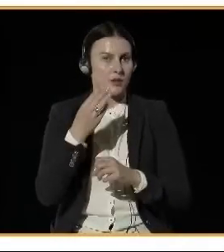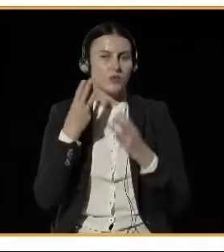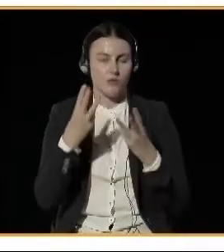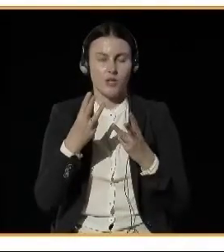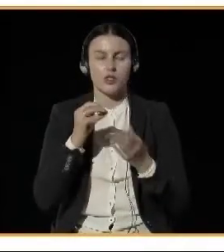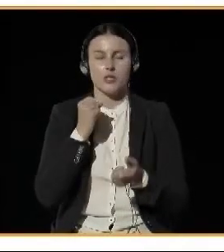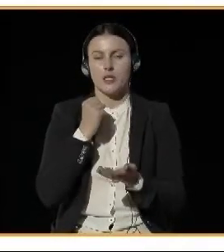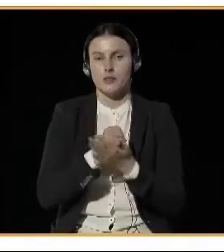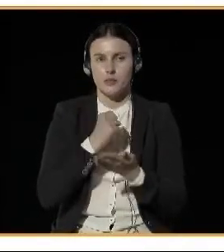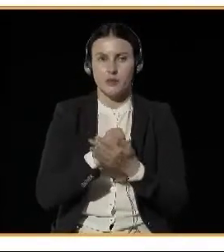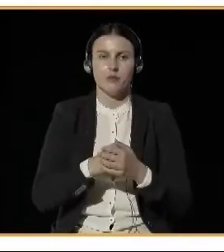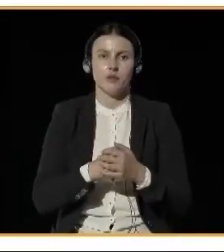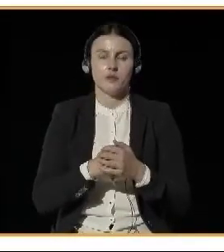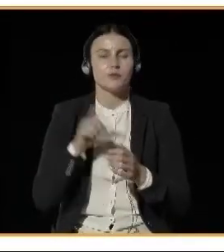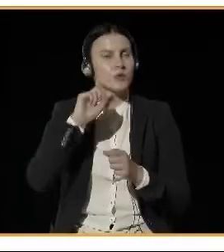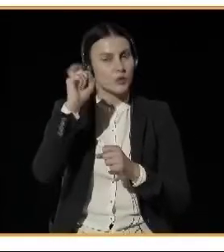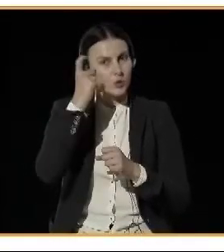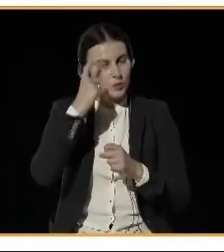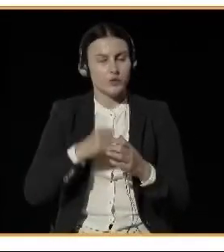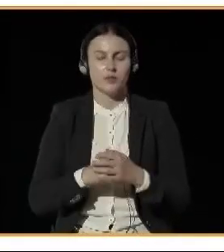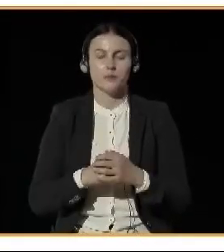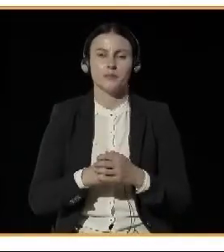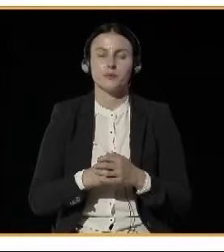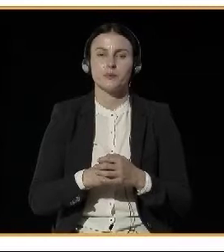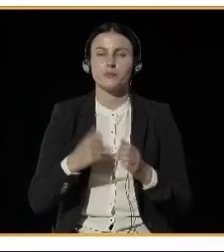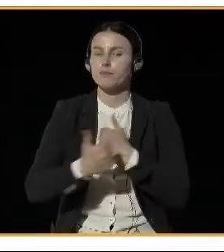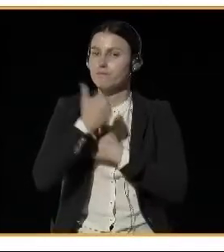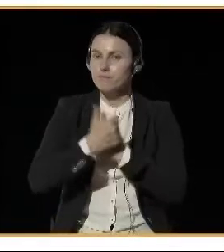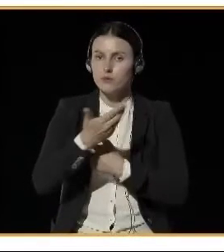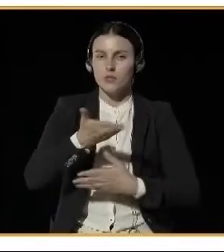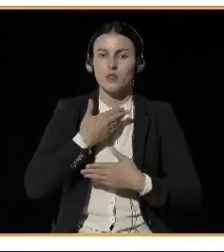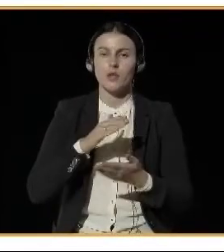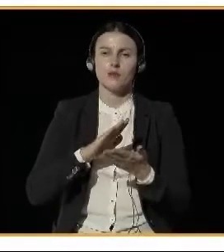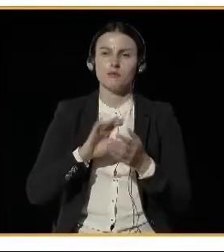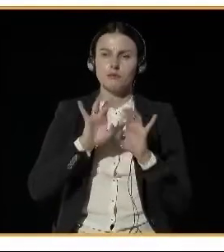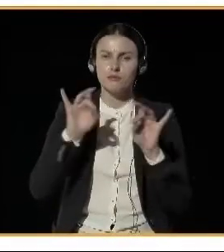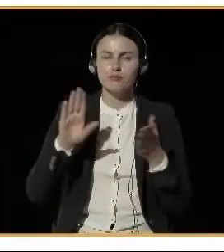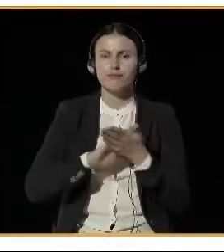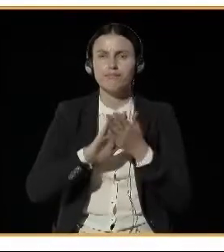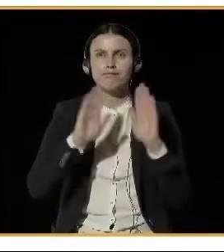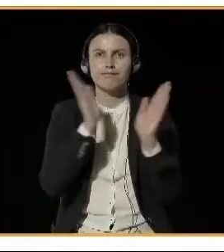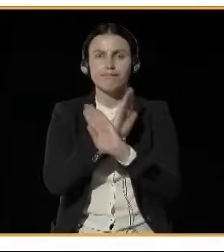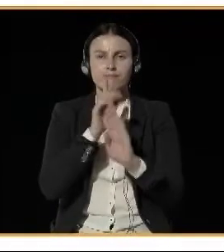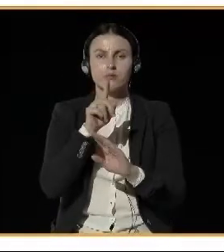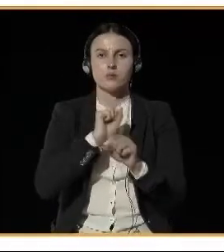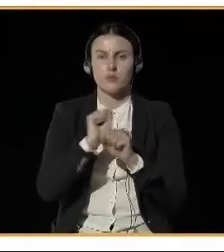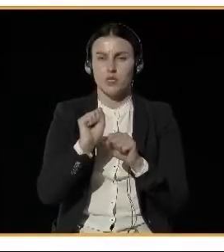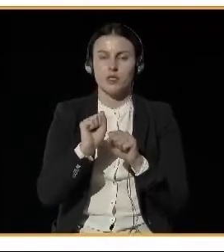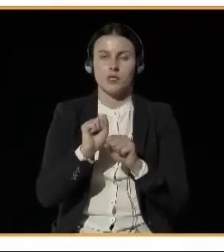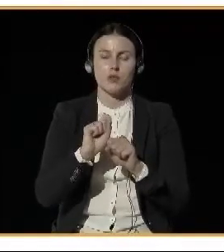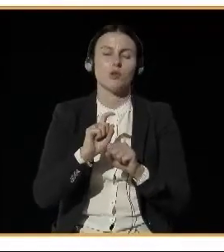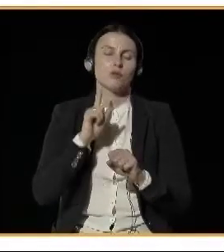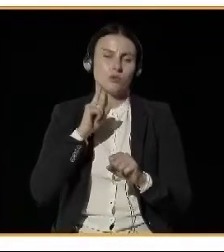of pollution in cities are road transport and households. And